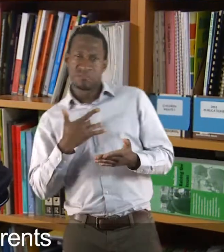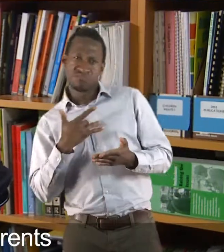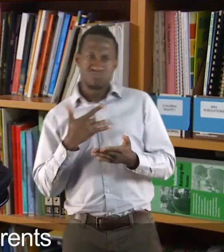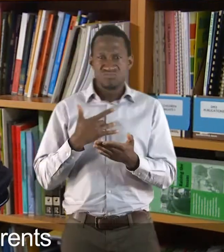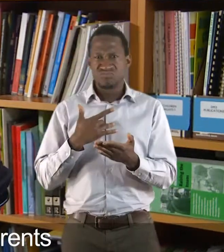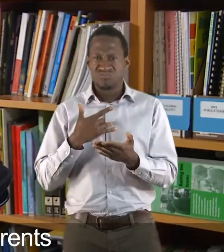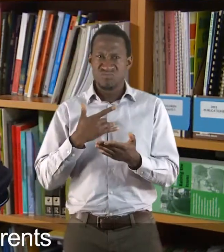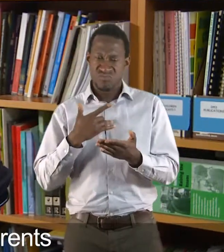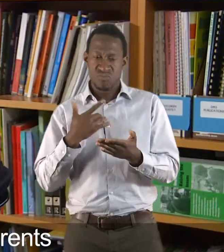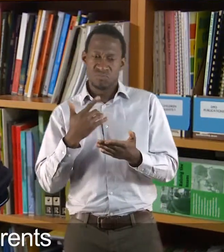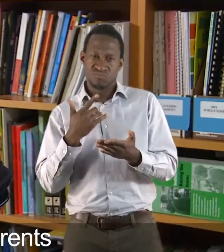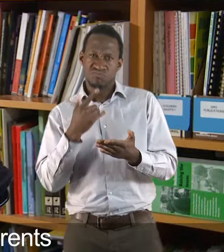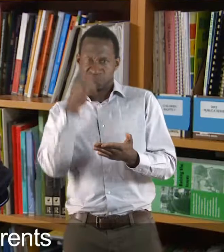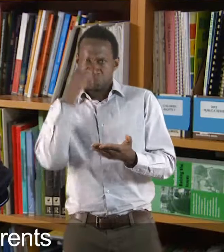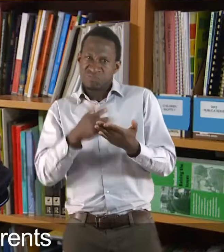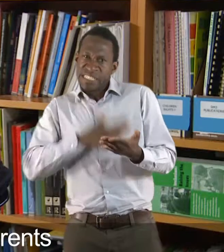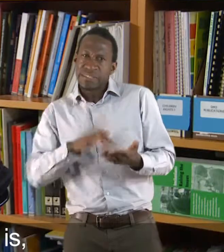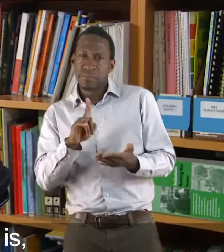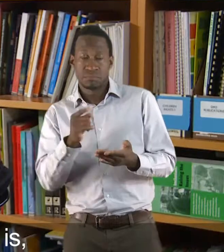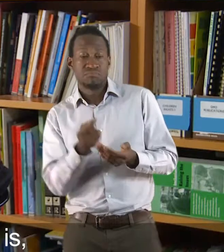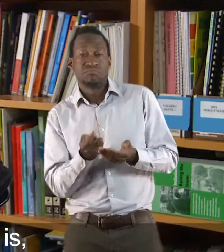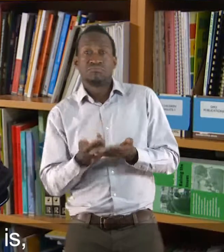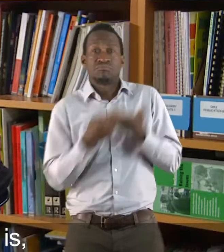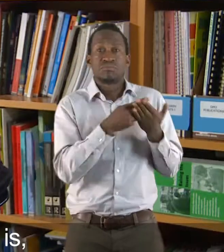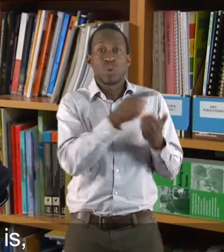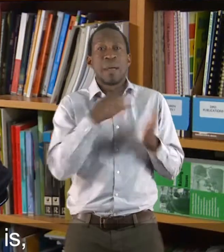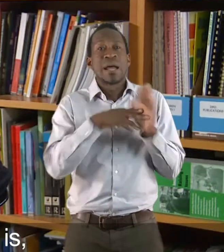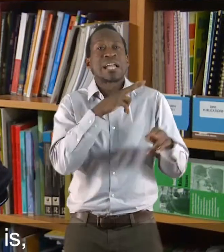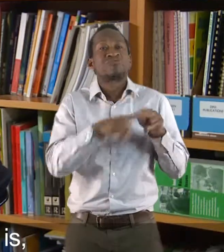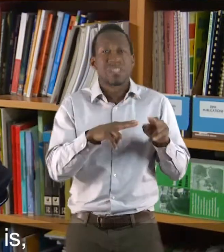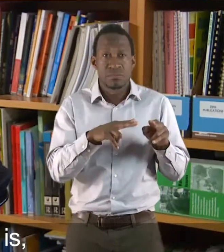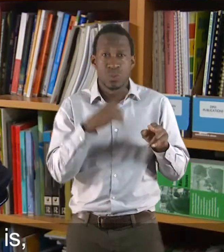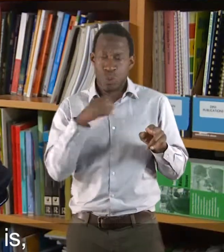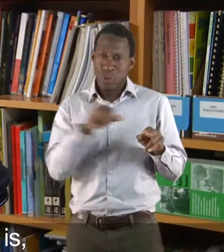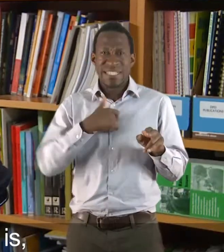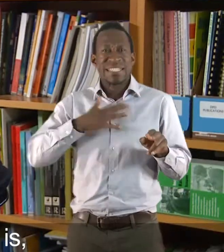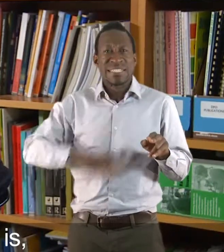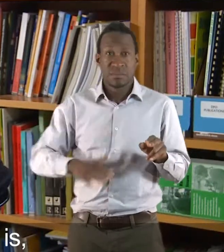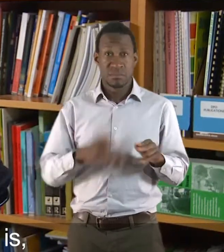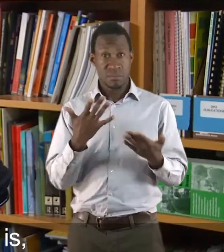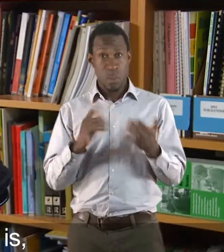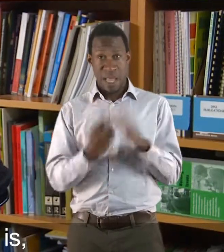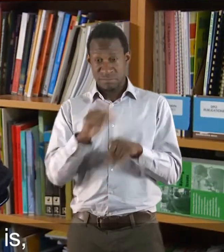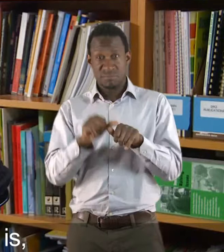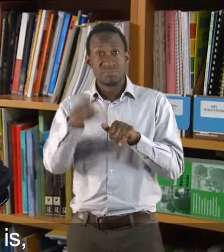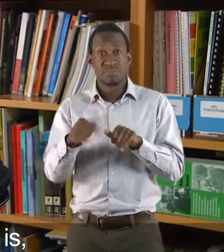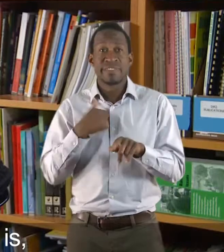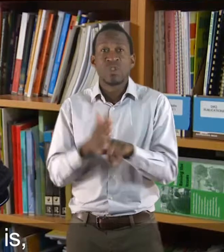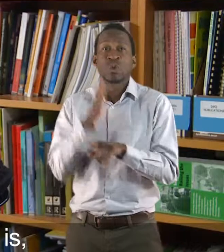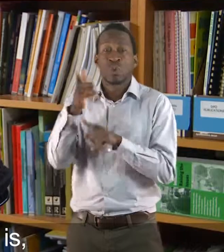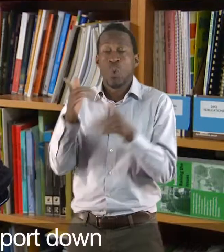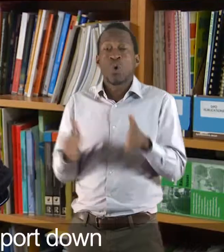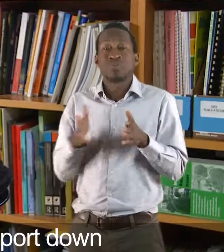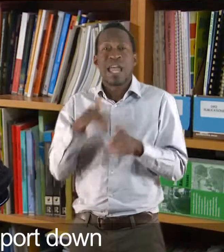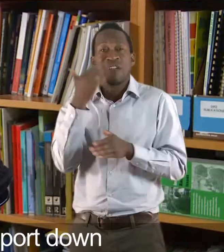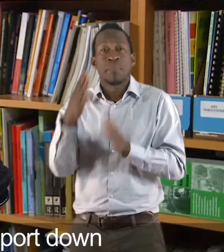to my parents about what I should have. So what would happen is I would have my... I'd go to hospital every month.